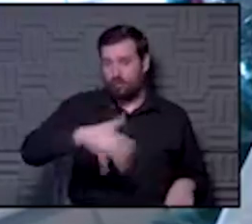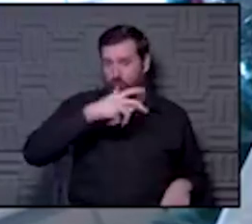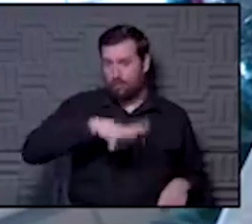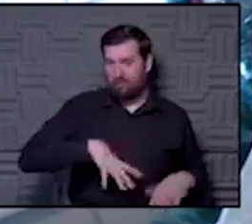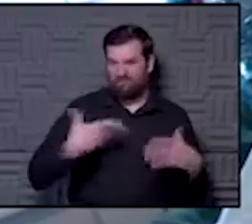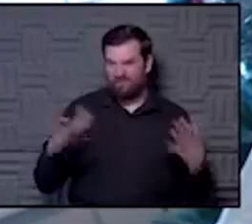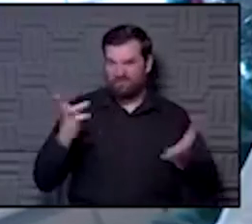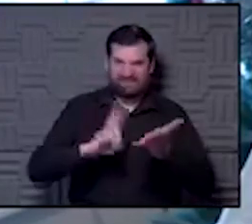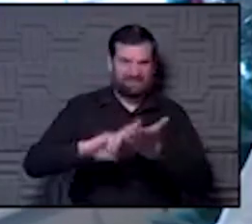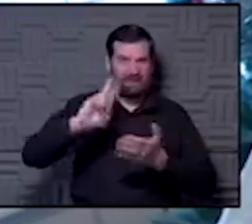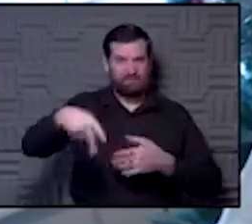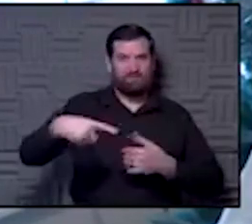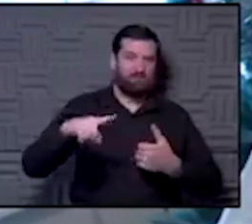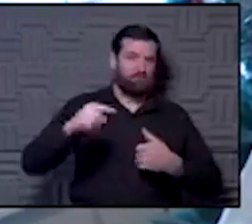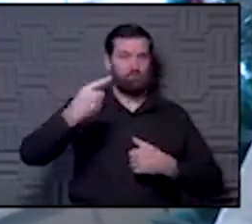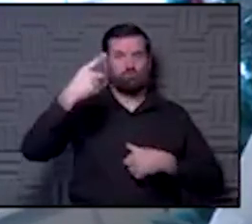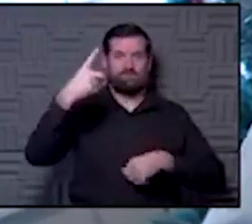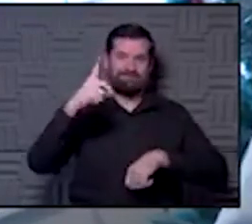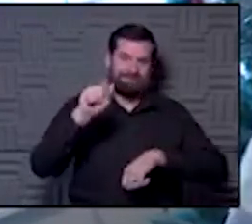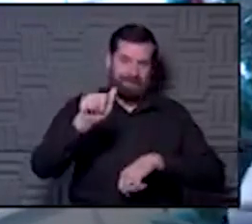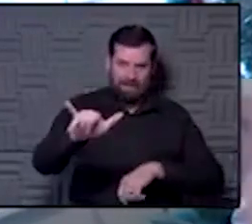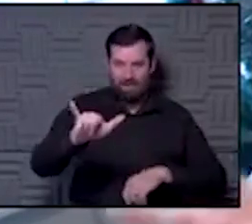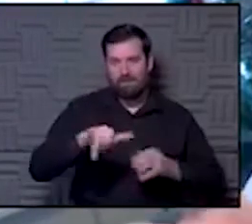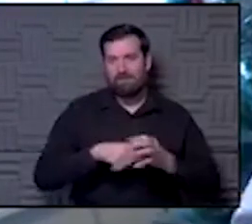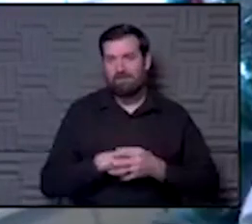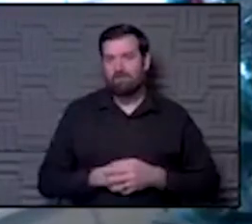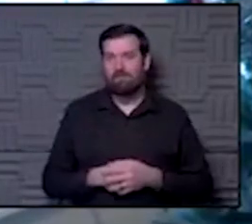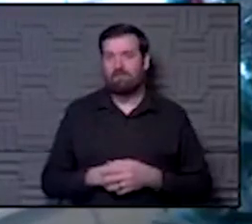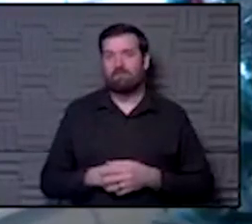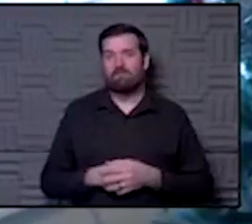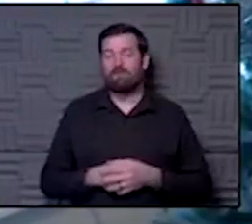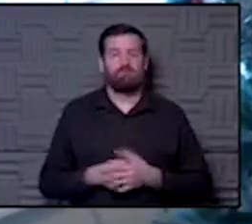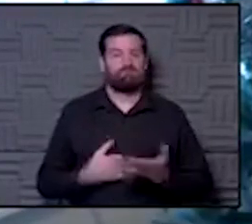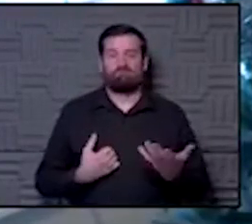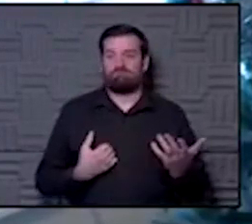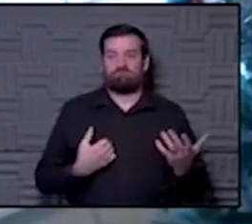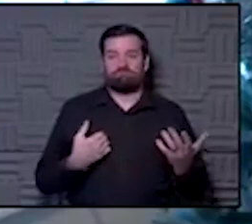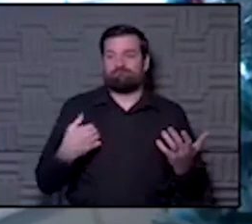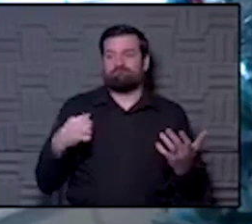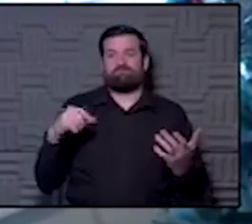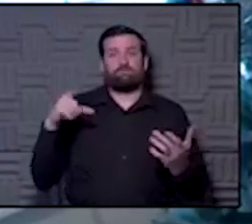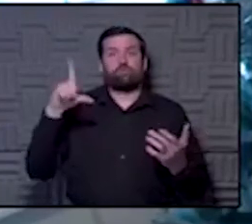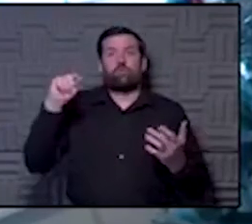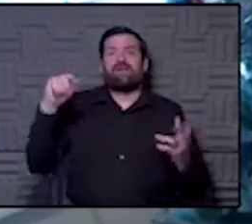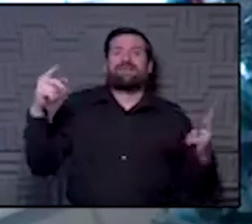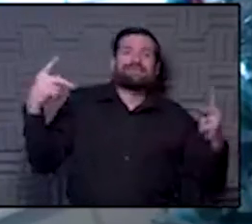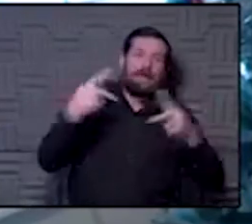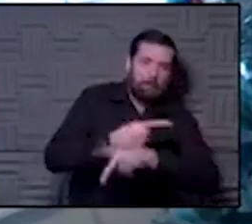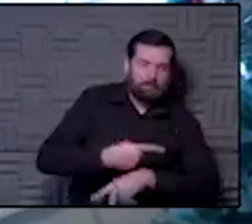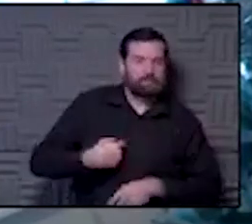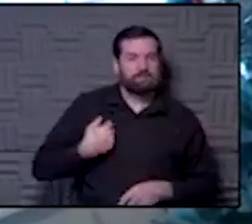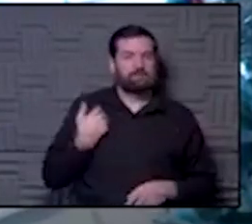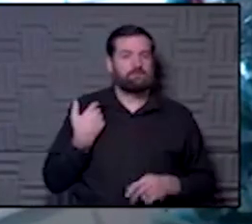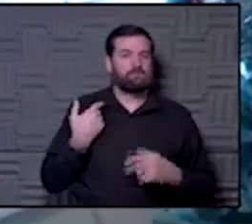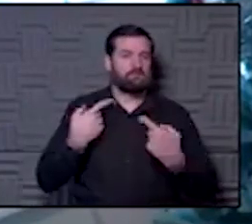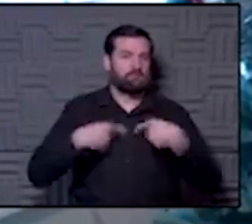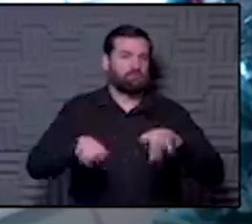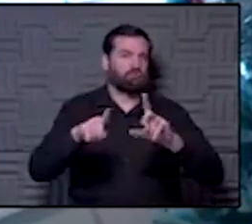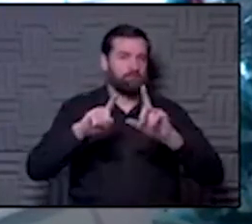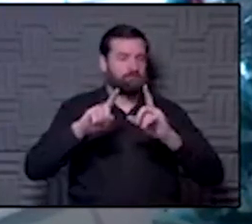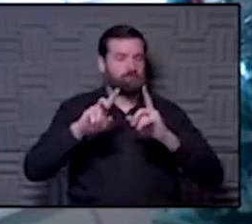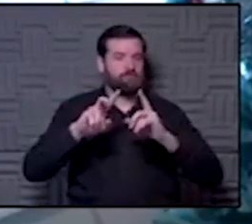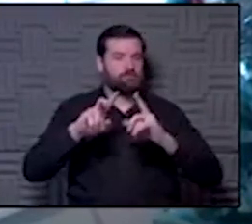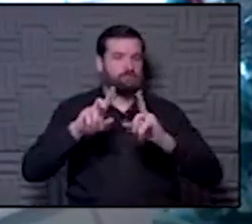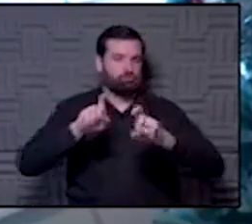for that, for that program. So, you know, that's 20 times while we were in the trial. So, so yeah, we should have